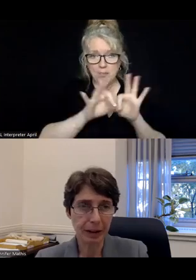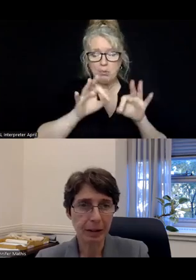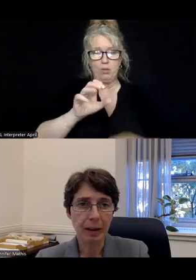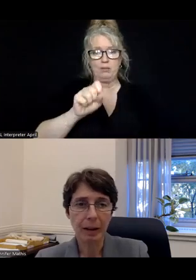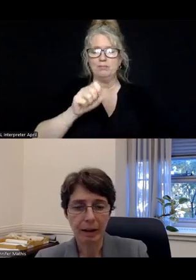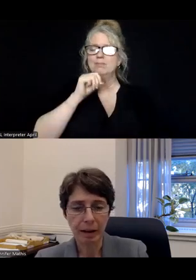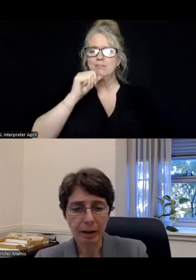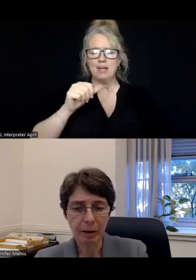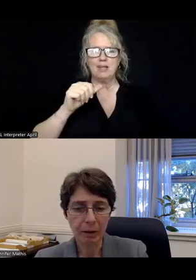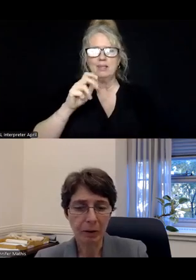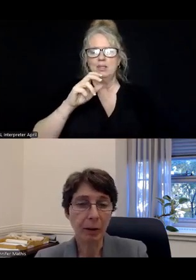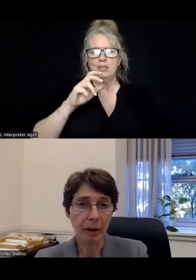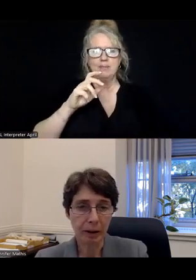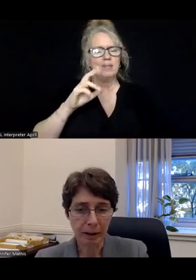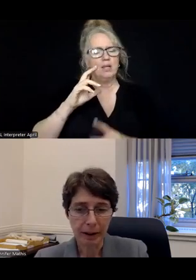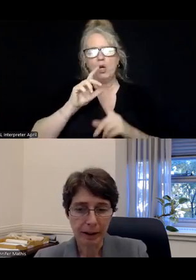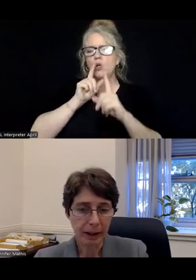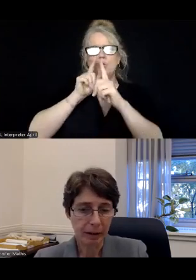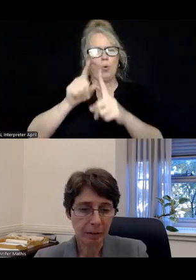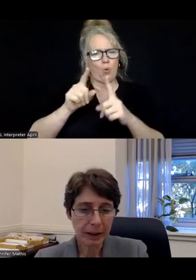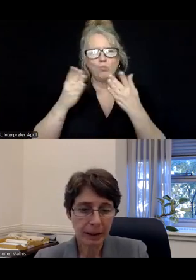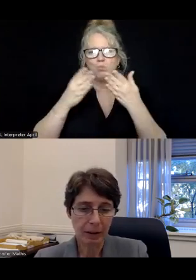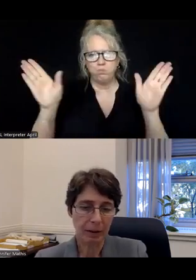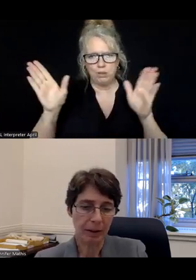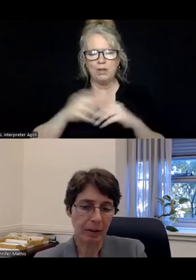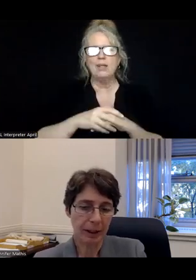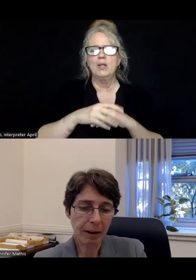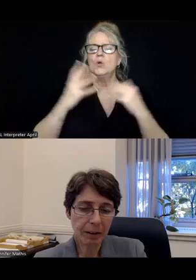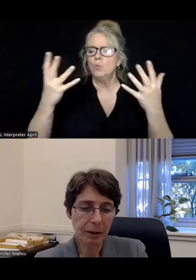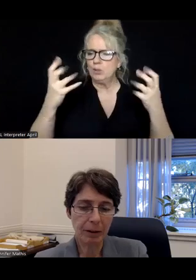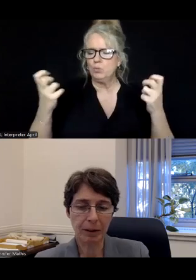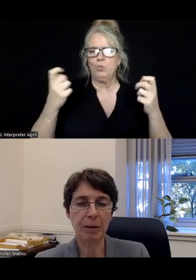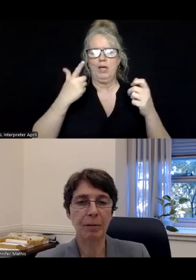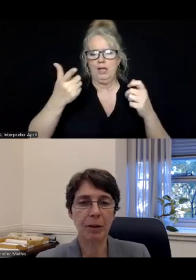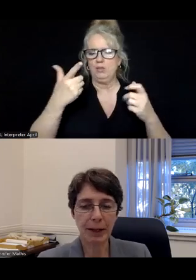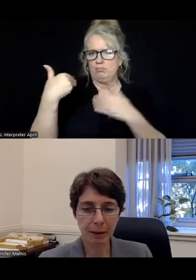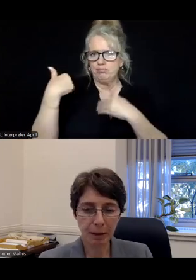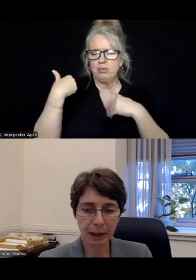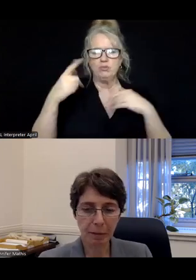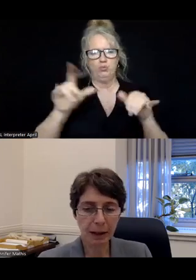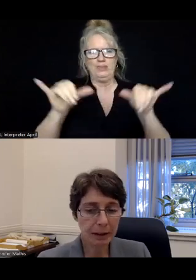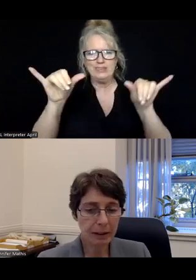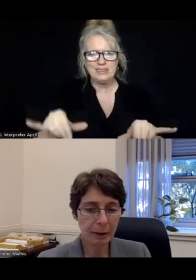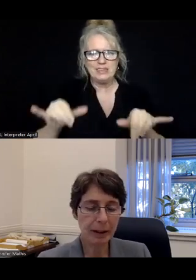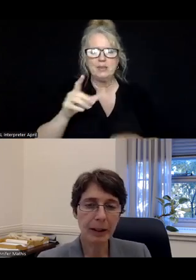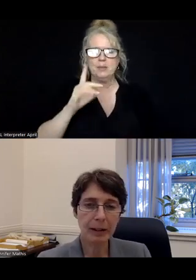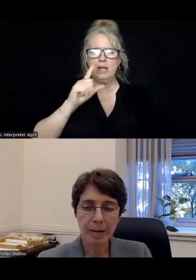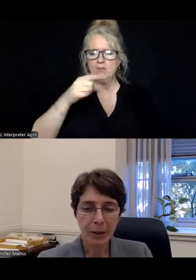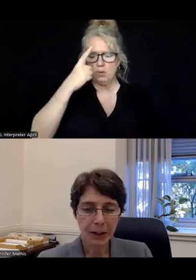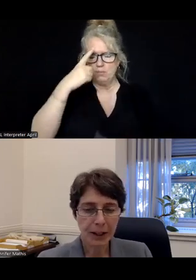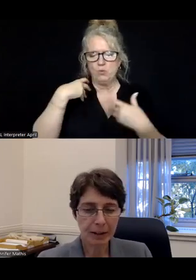isn't sufficient. Our goals are broader. And we seek to hold systems accountable to afford people with mental health